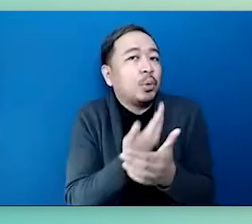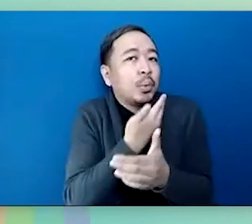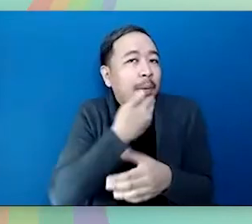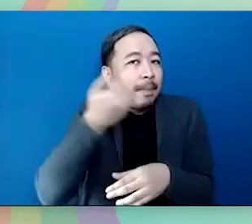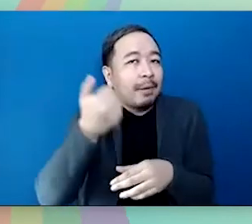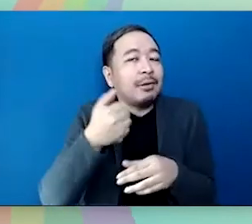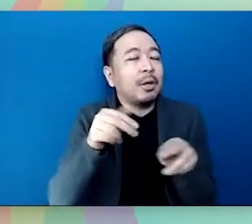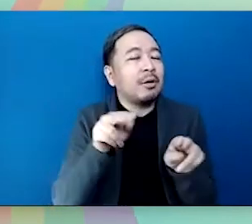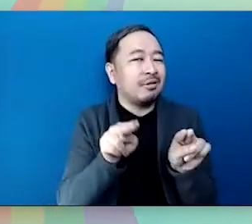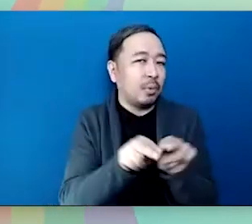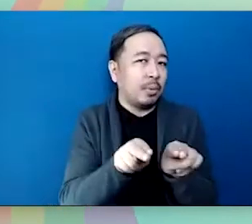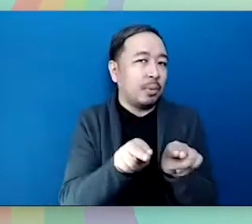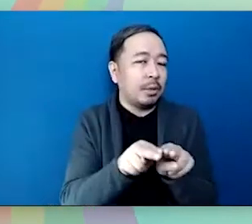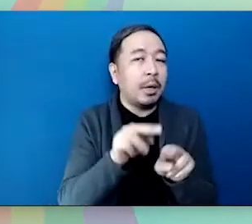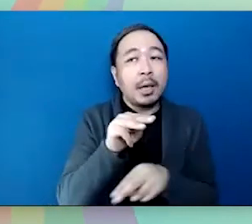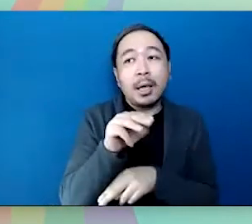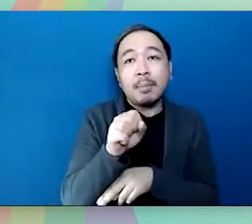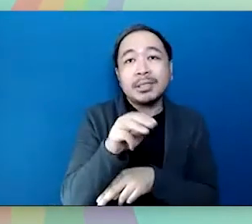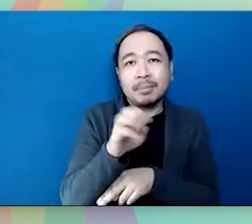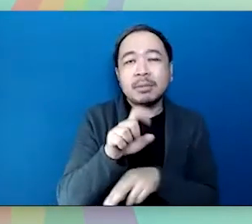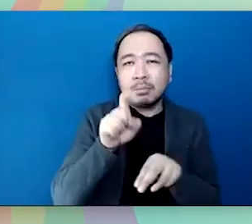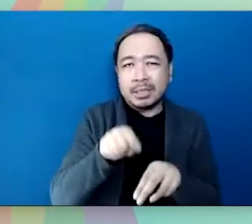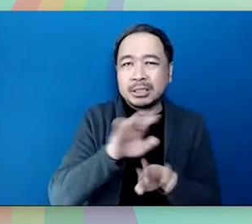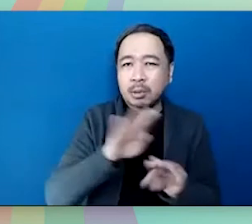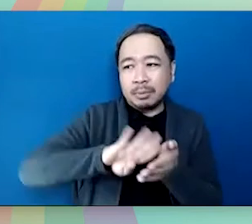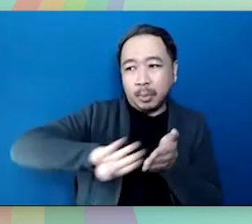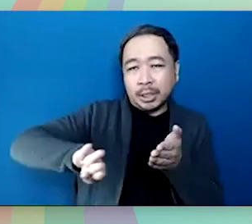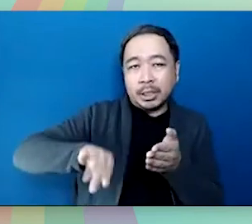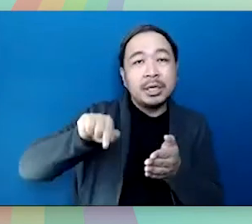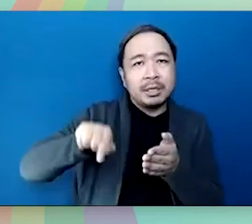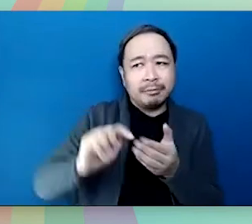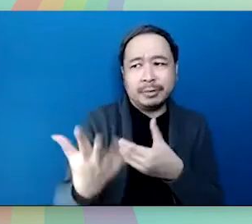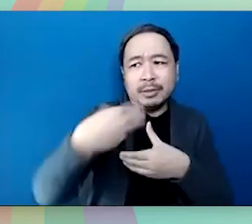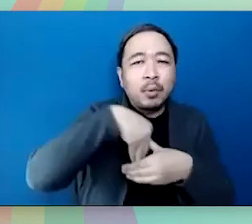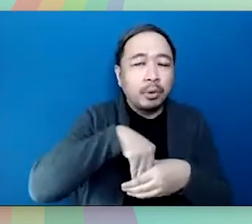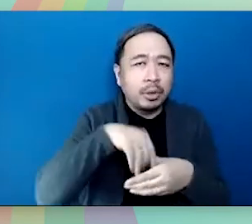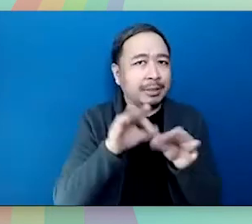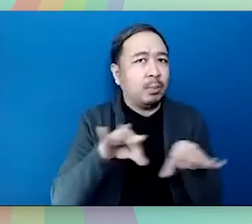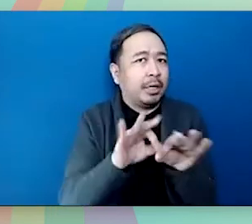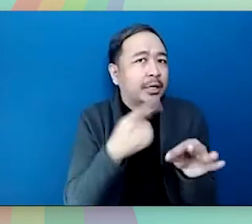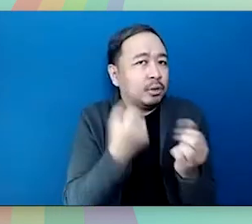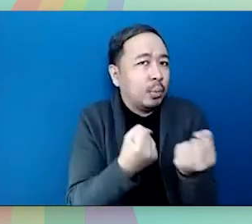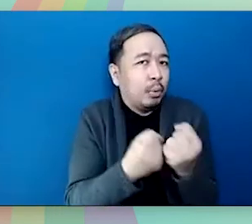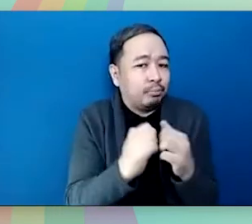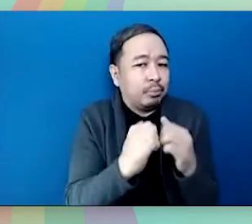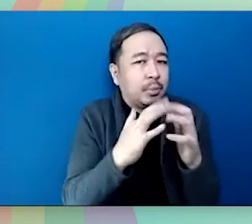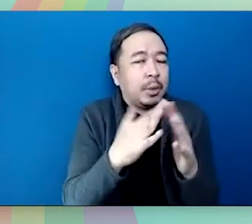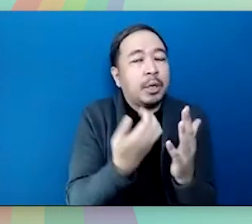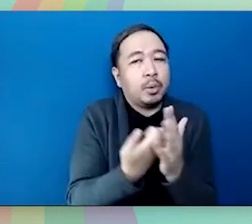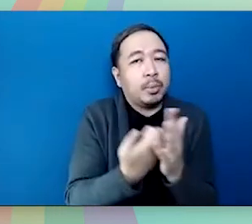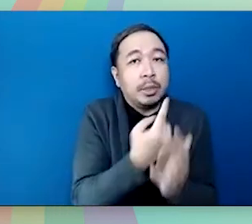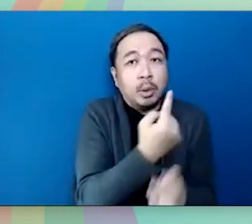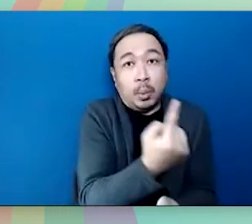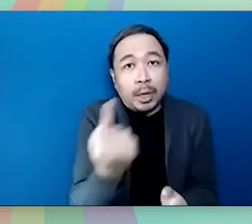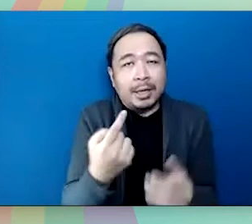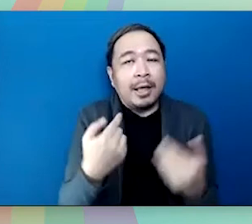and better normal our msmes are never left behind they are the lifeblood of our economy and all of